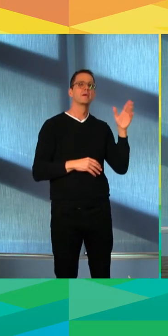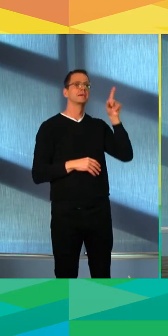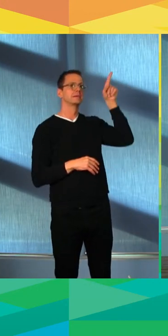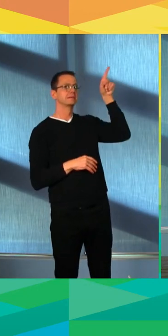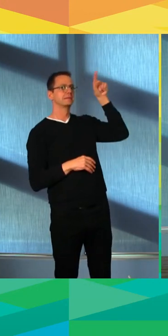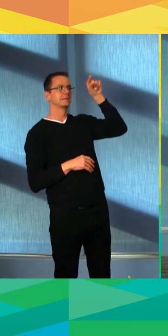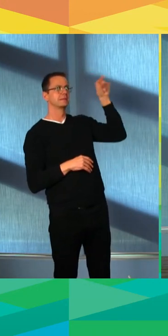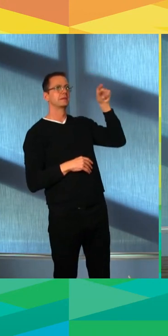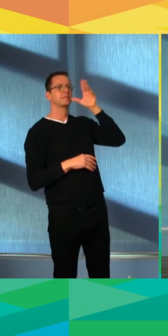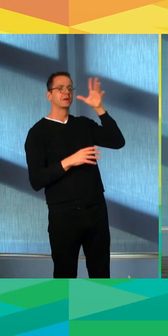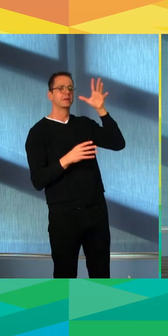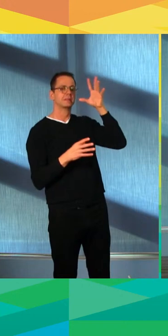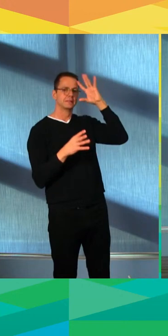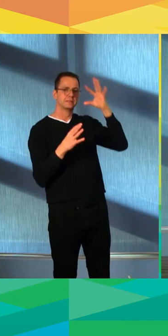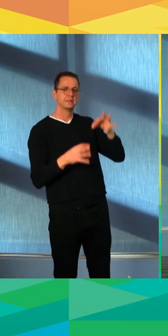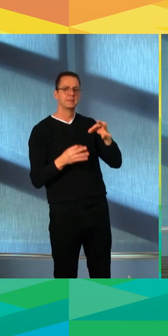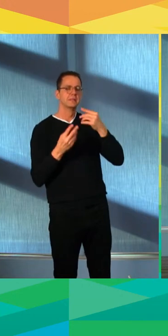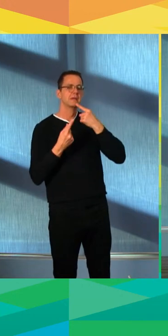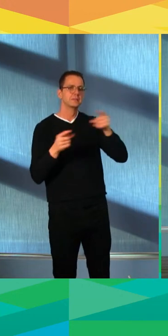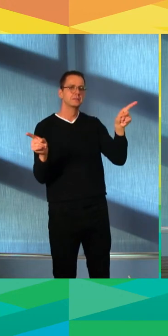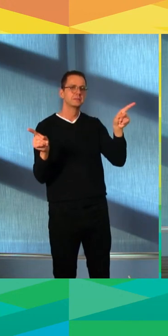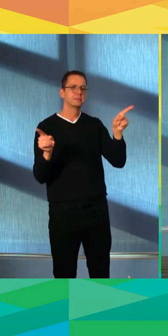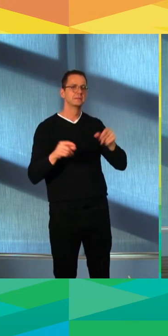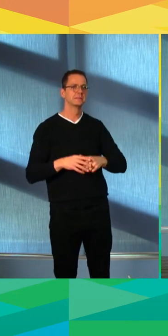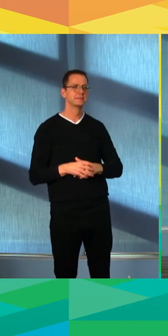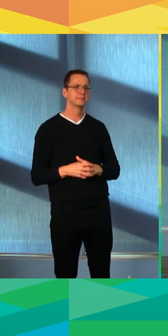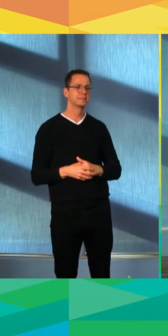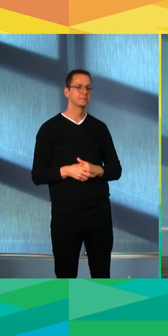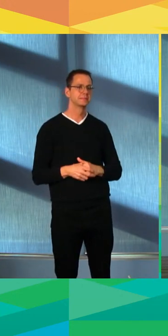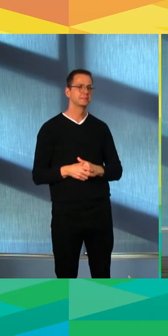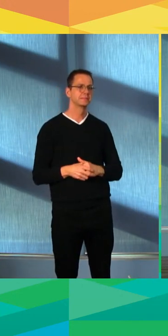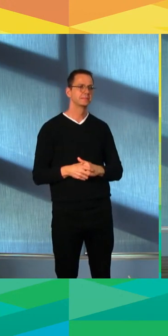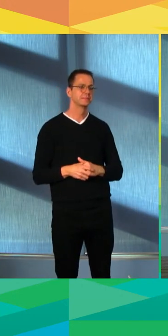Natasha, you good with that or do you want a quick follow-up or a different topic?